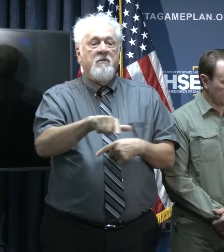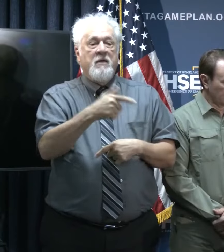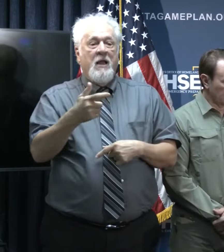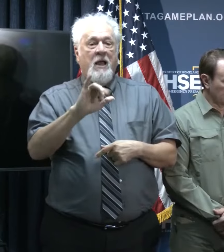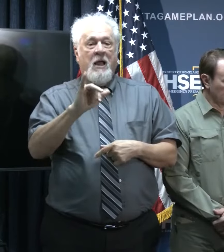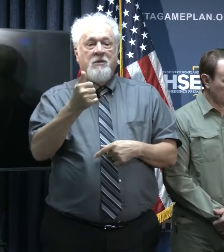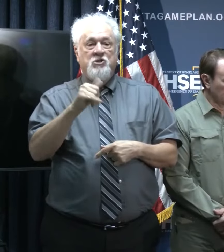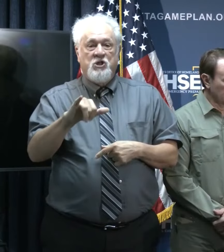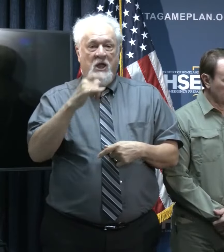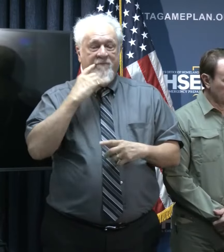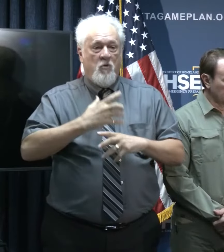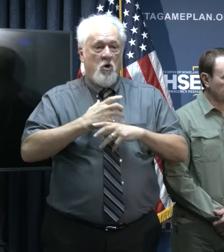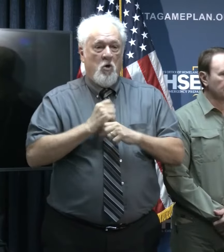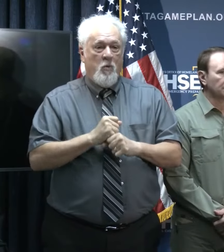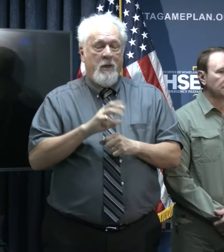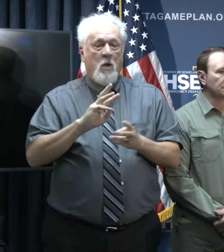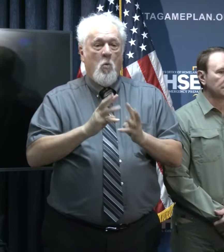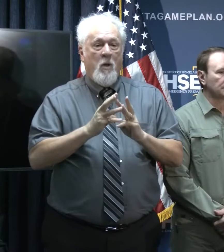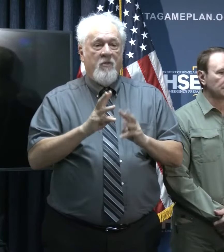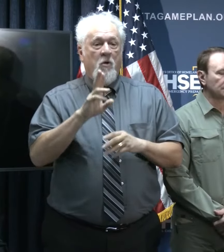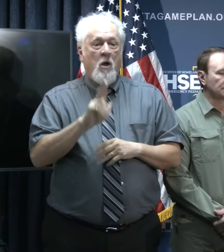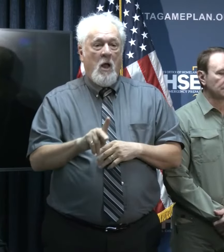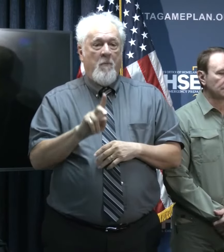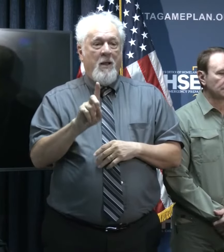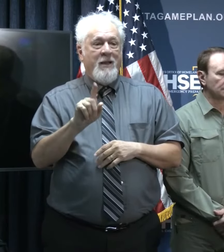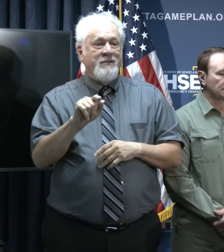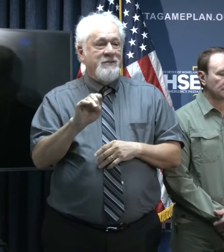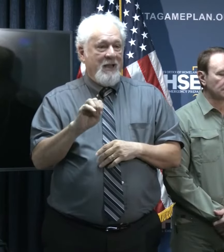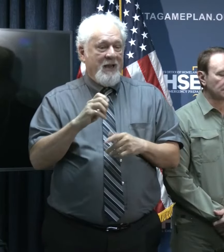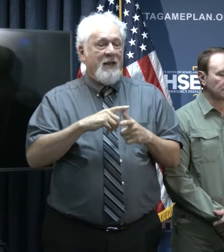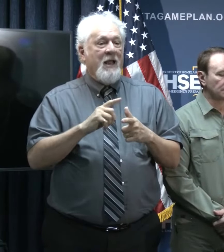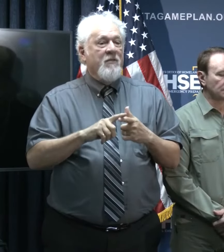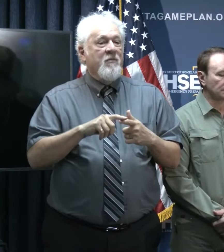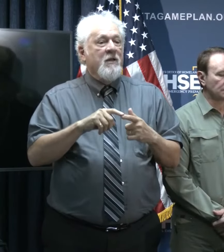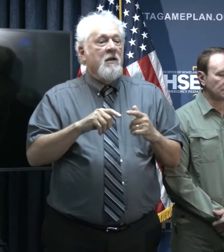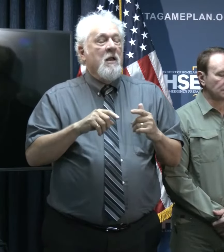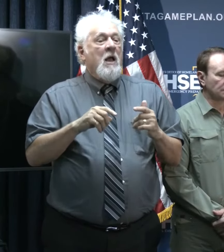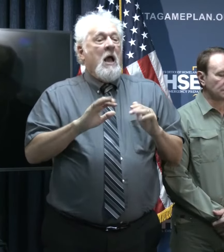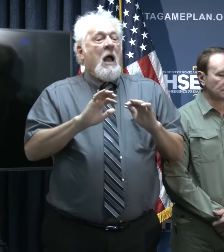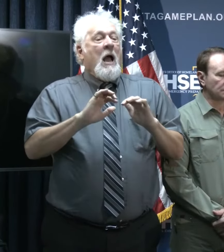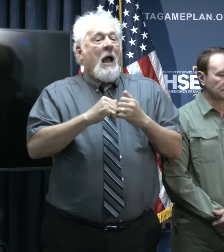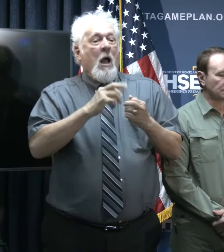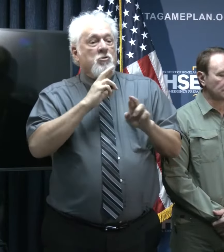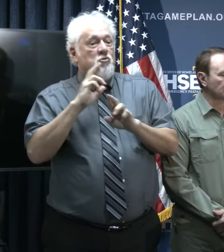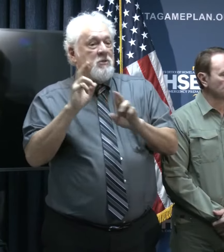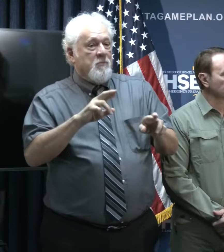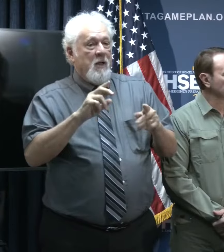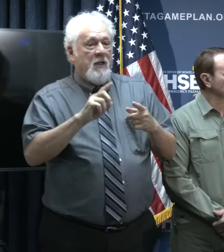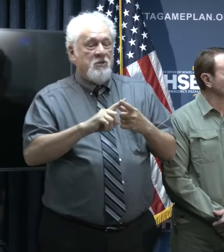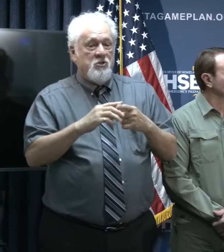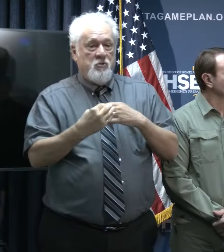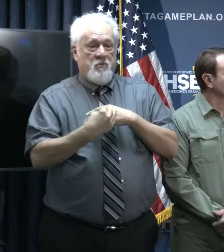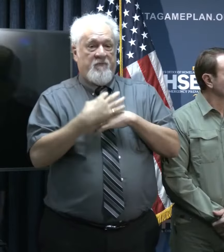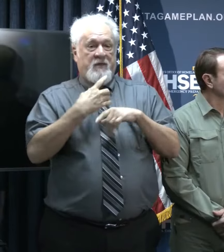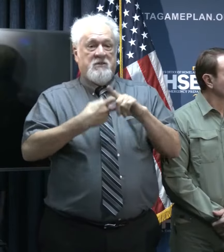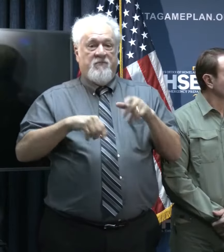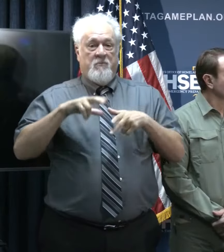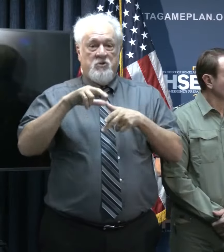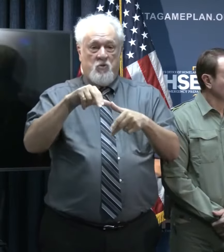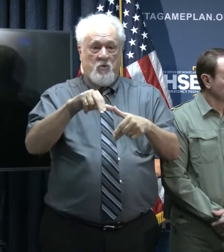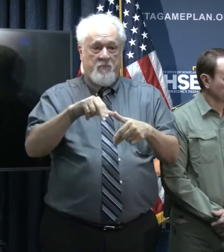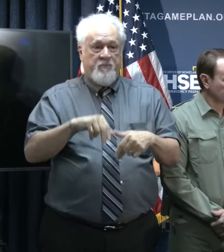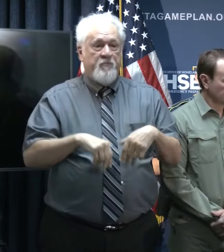to give you a quick weather update. And we're going to talk about how you respond to the initial effects of a storm. So, Tony?